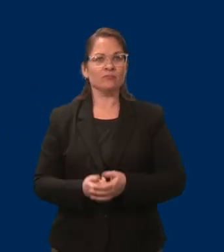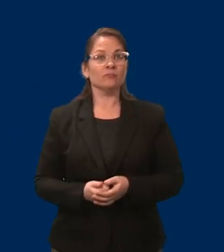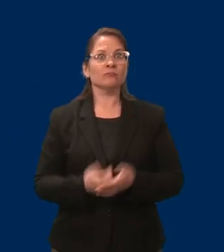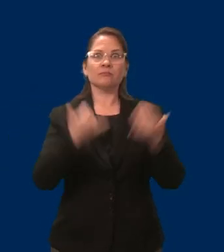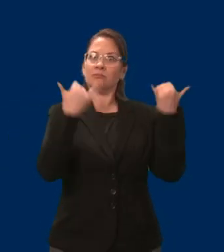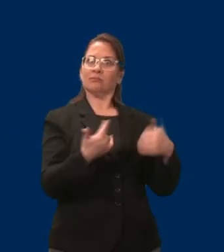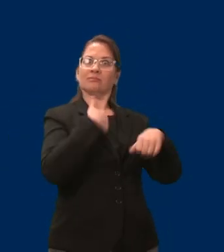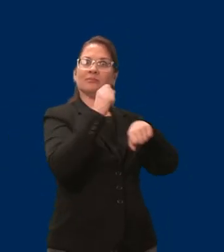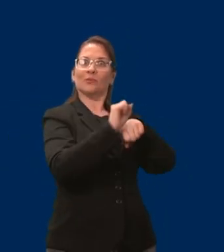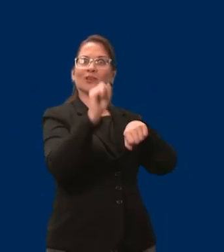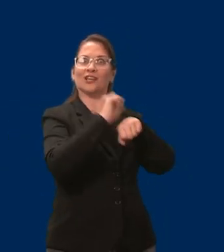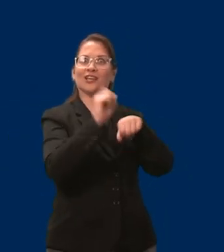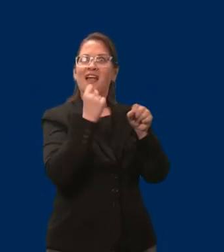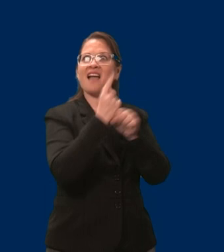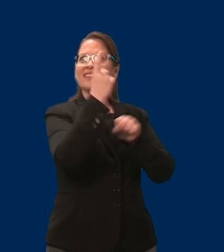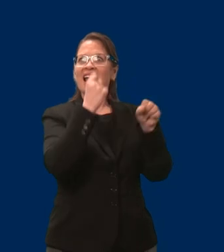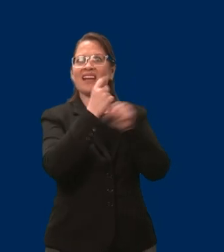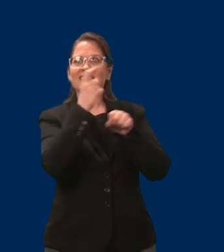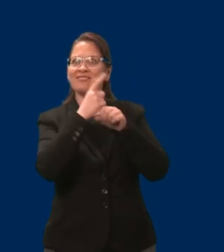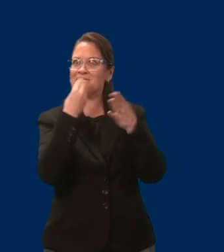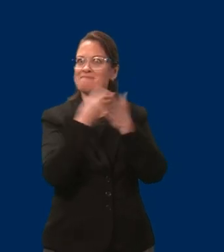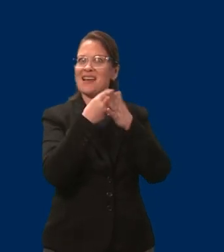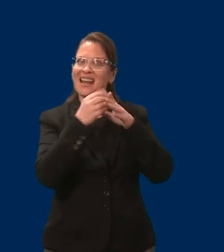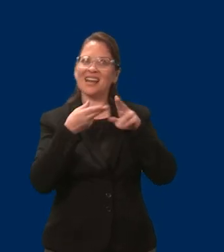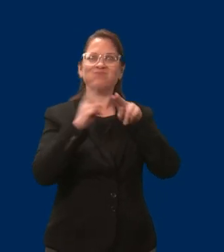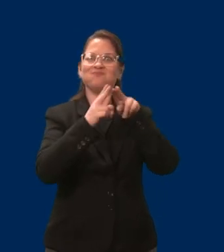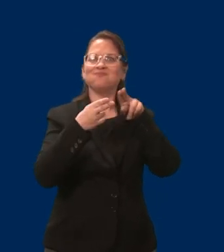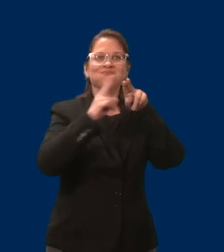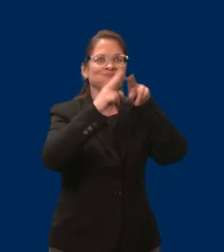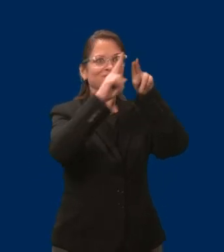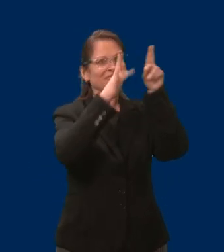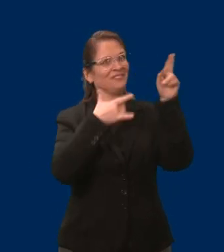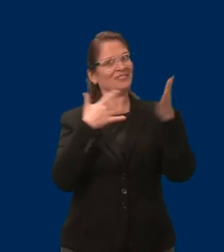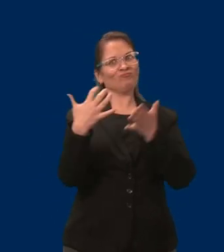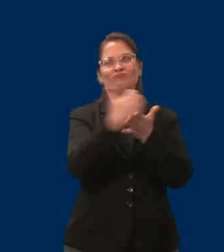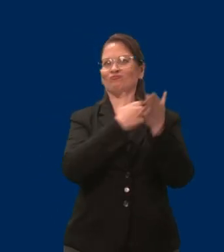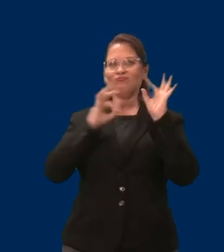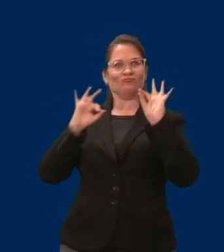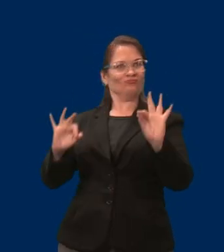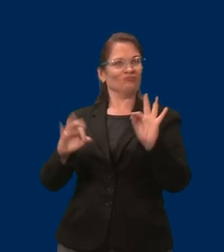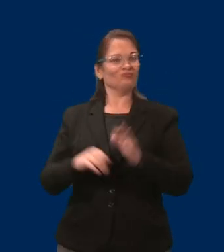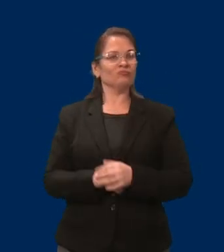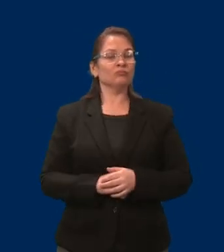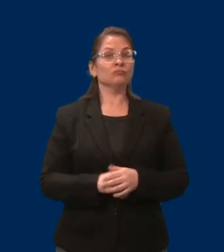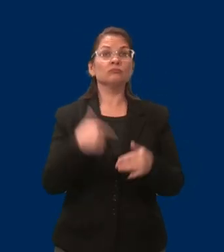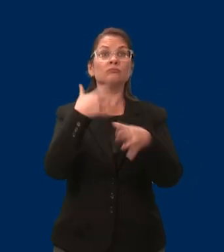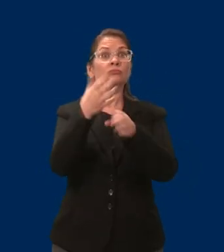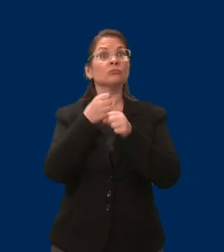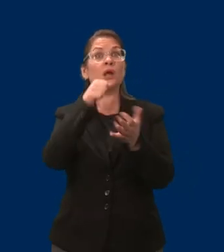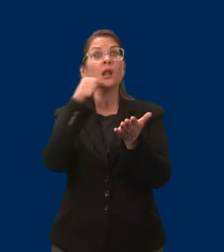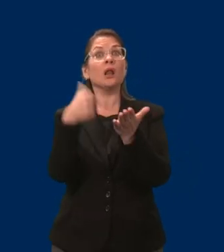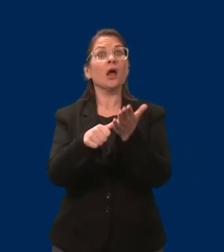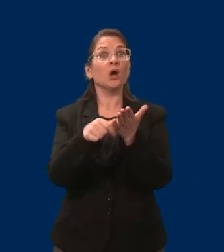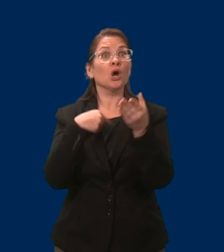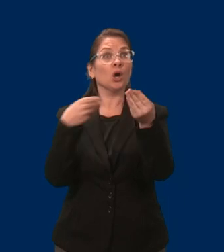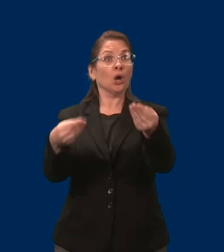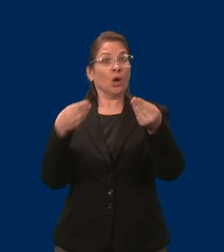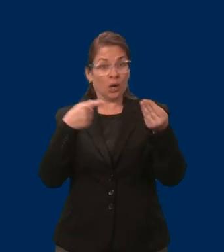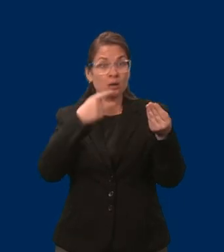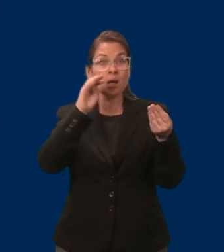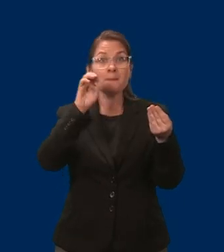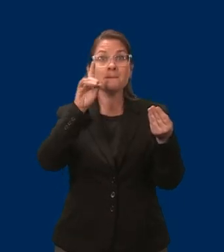One day, I received a letter explaining that I would need to start covering my Medicare Part B premiums in addition to my